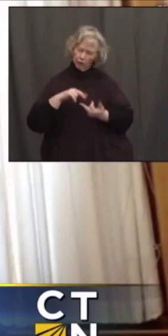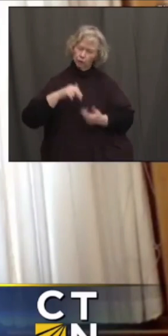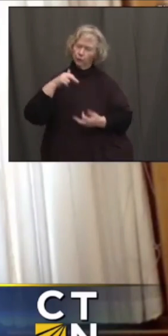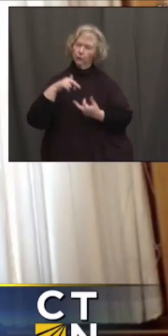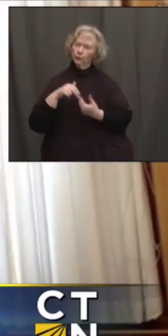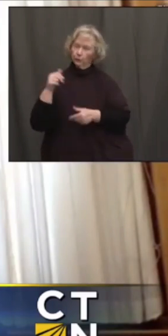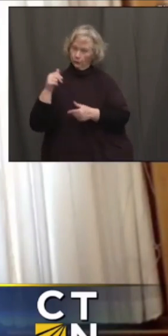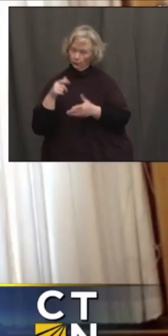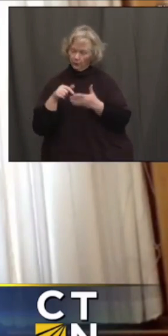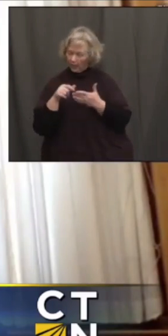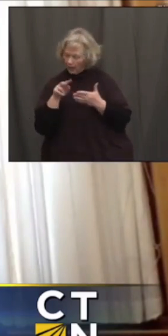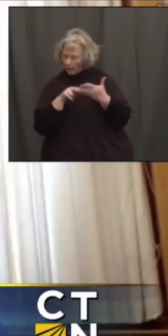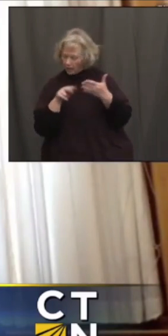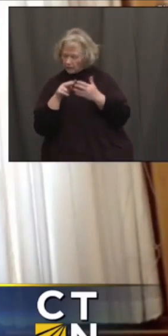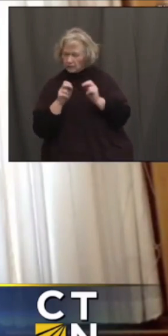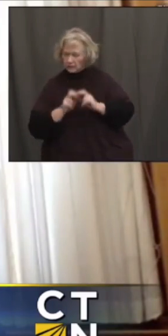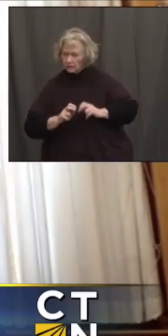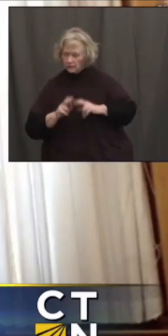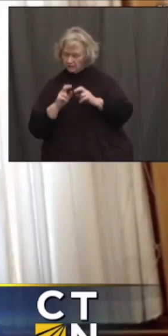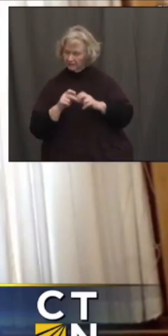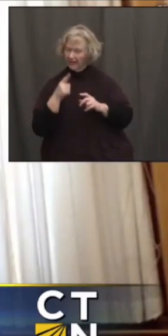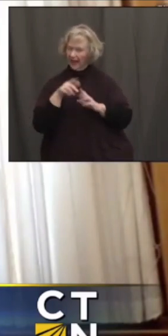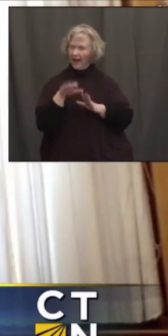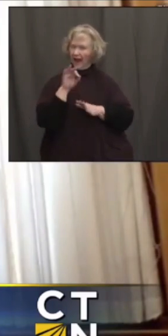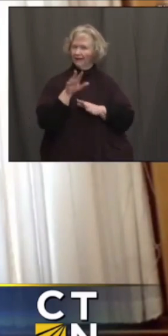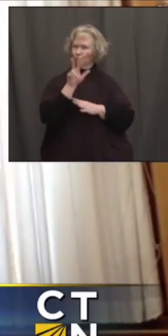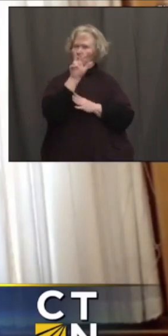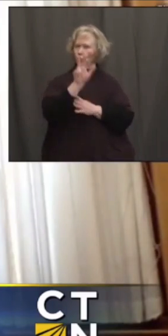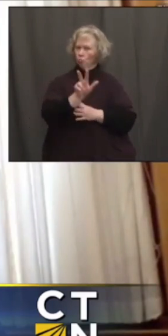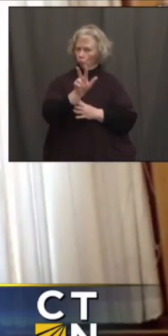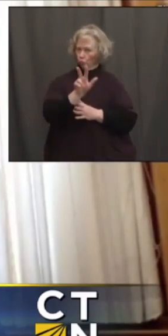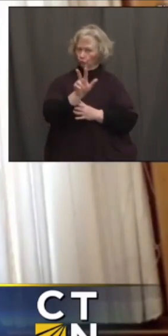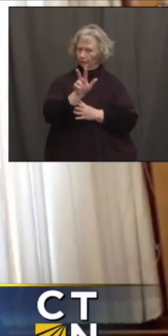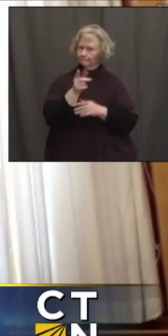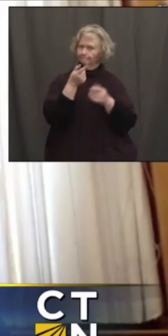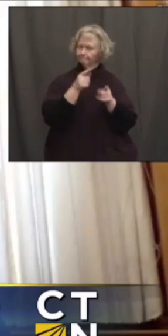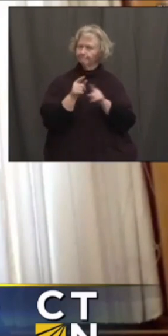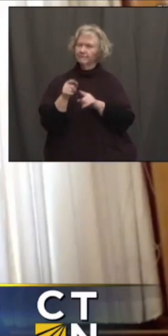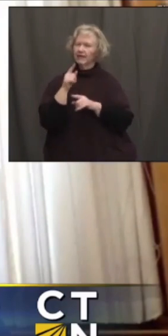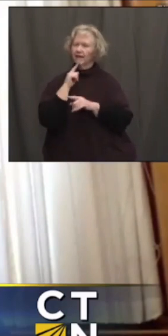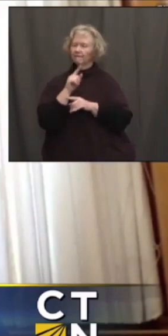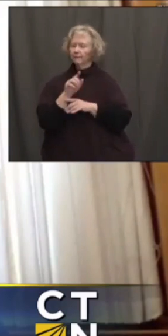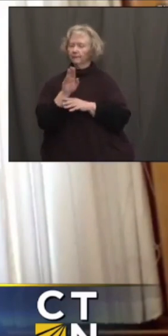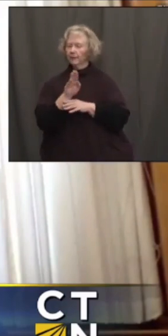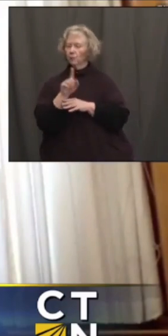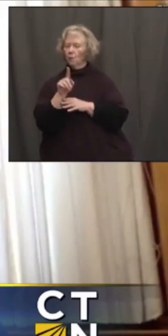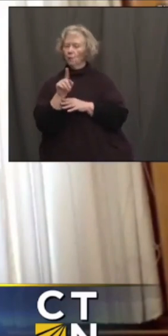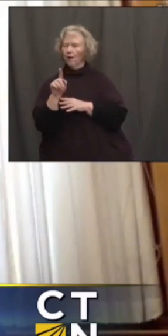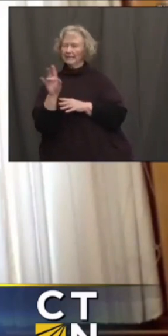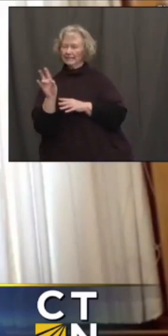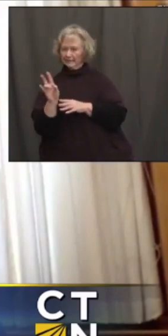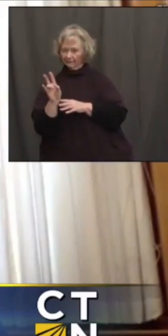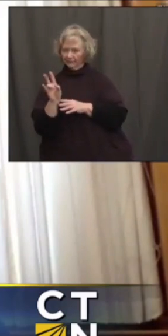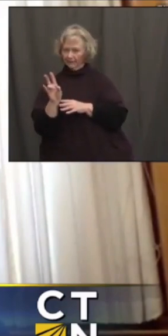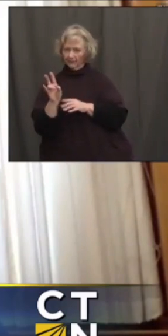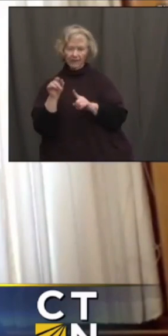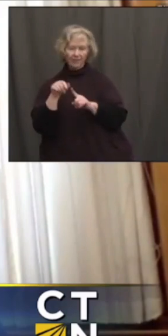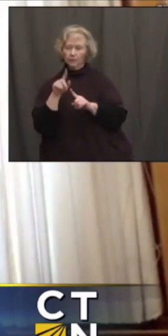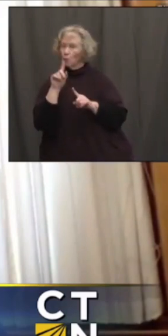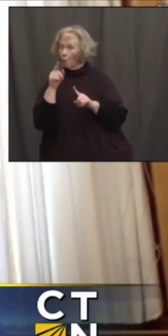release later today, they've identified three cases of the B.1.1.7 variant, which is really the only one we've